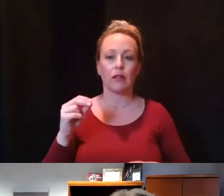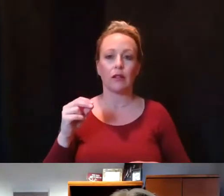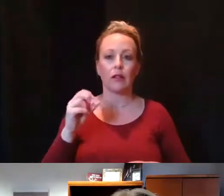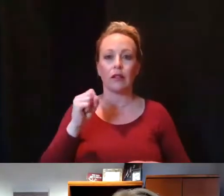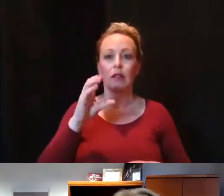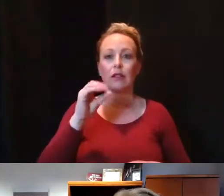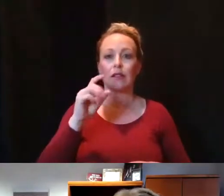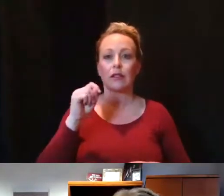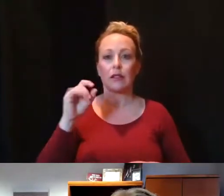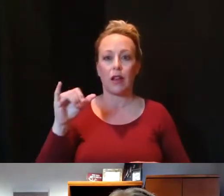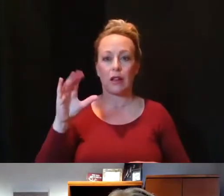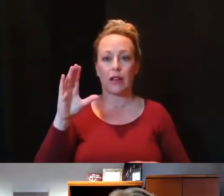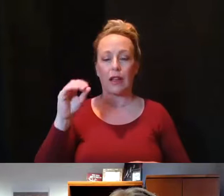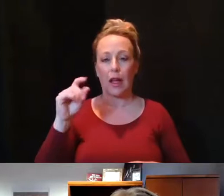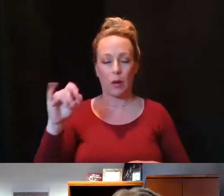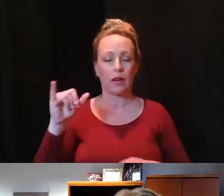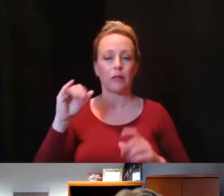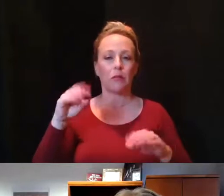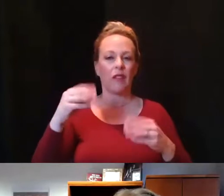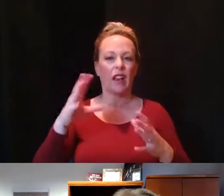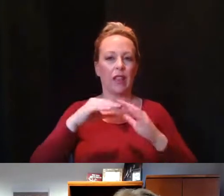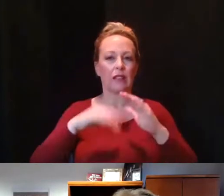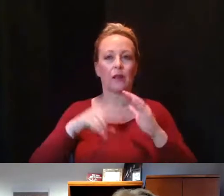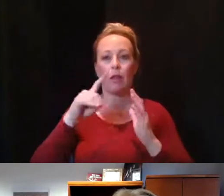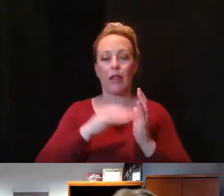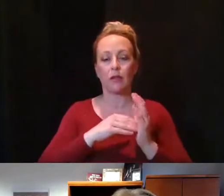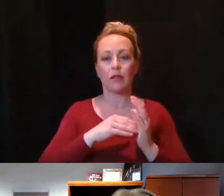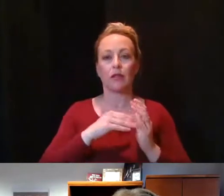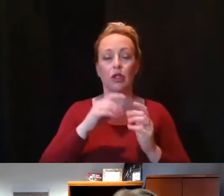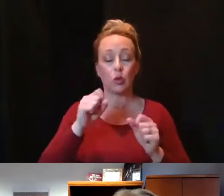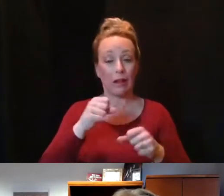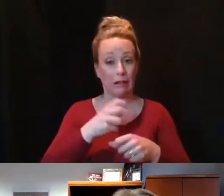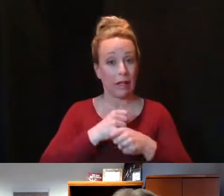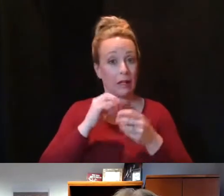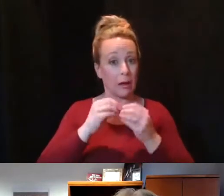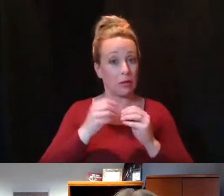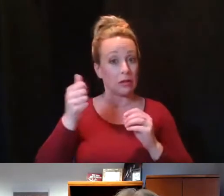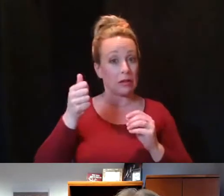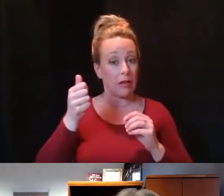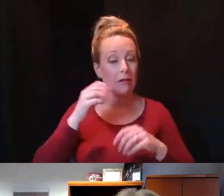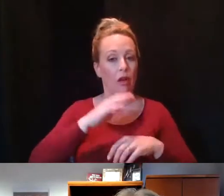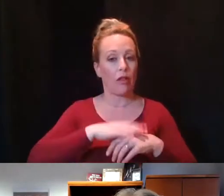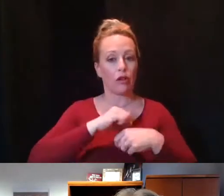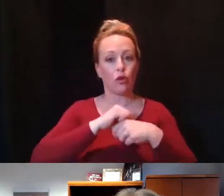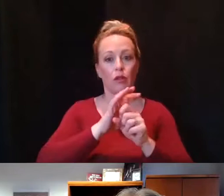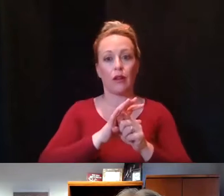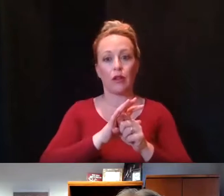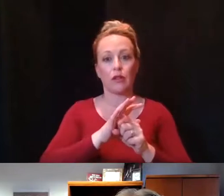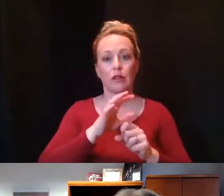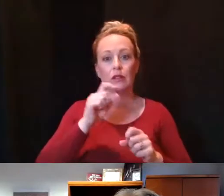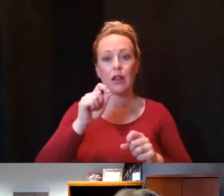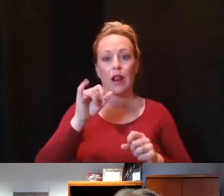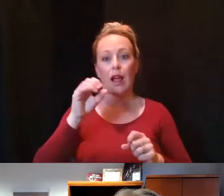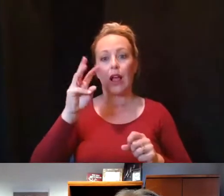less than a thousand doses of that vaccine. You can get the numbers on the coronavirus.iowa.gov.